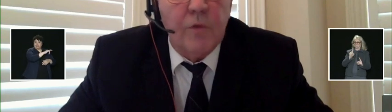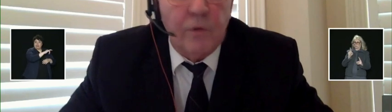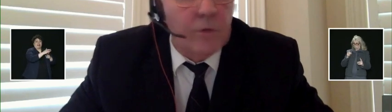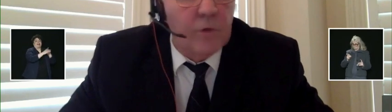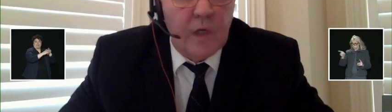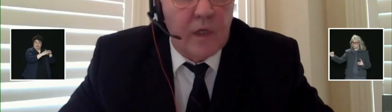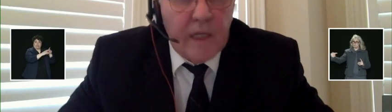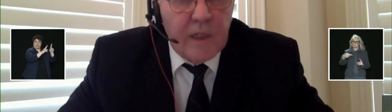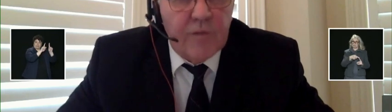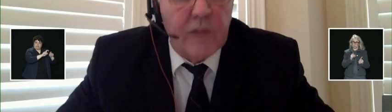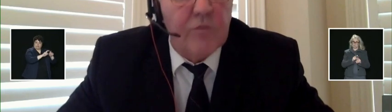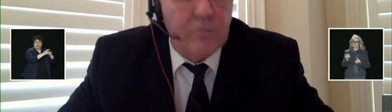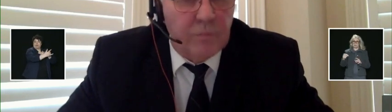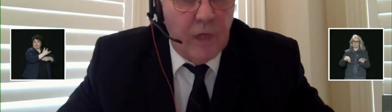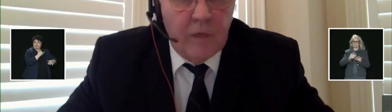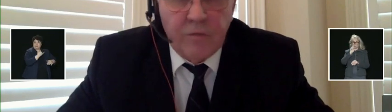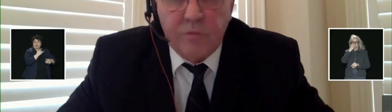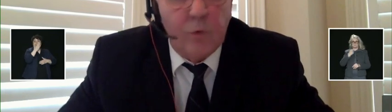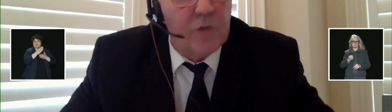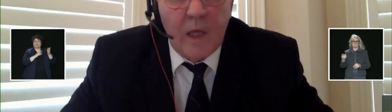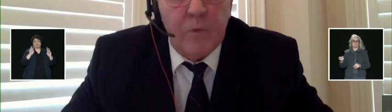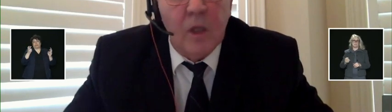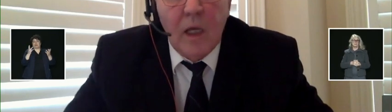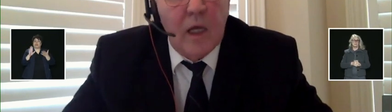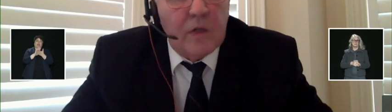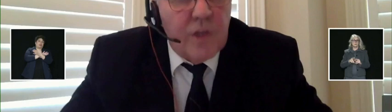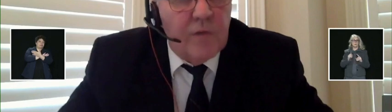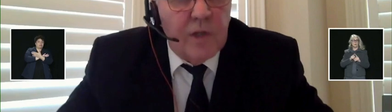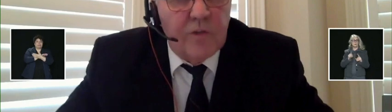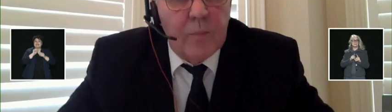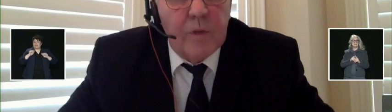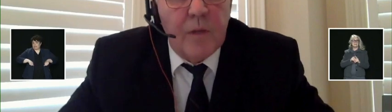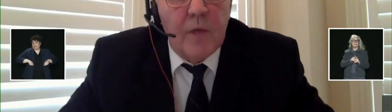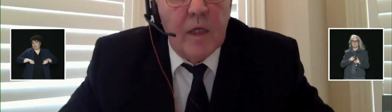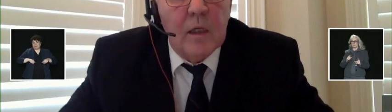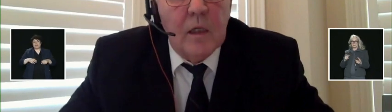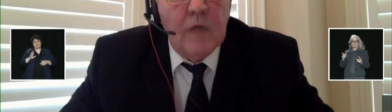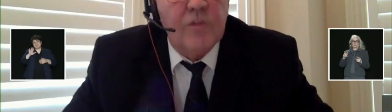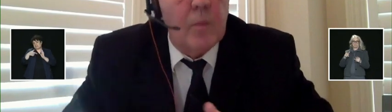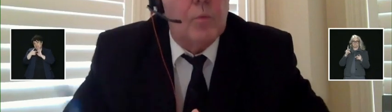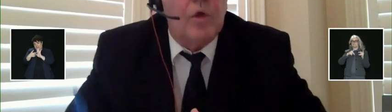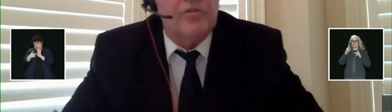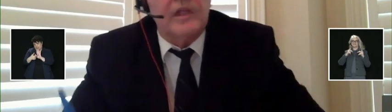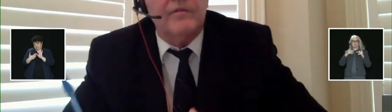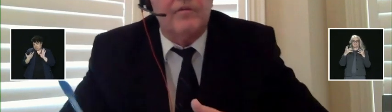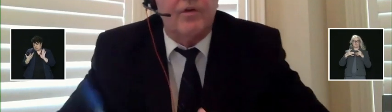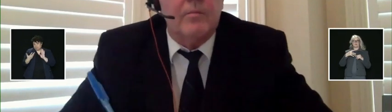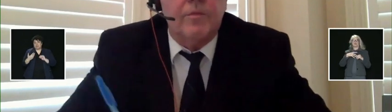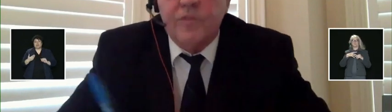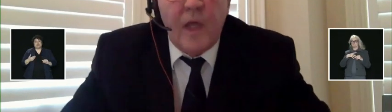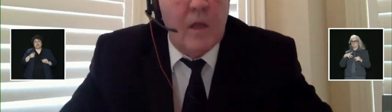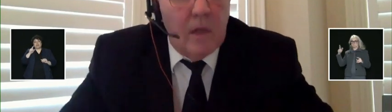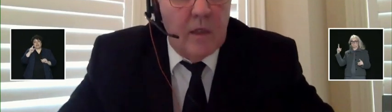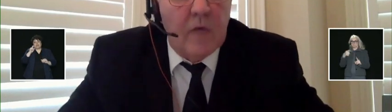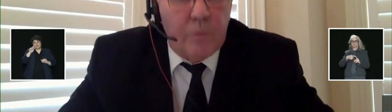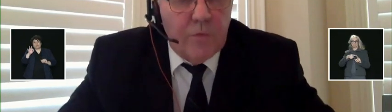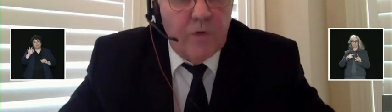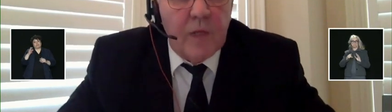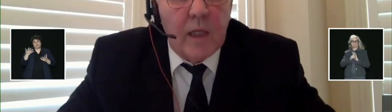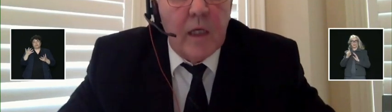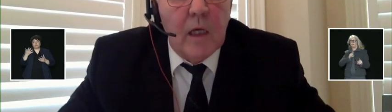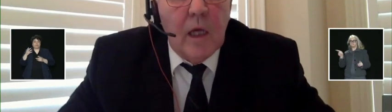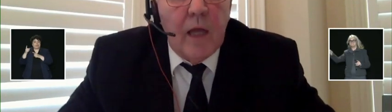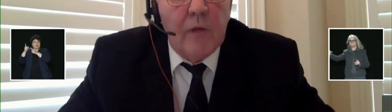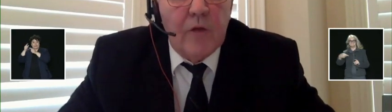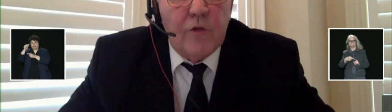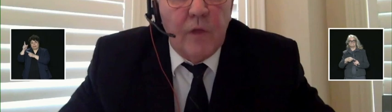that we don't allow people using connecting flights. So, for example, and I'll just give you an example, if I may, if someone was leaving from, say,